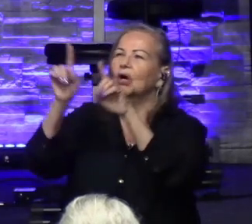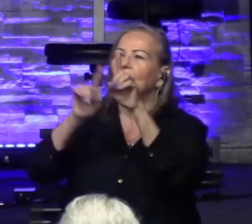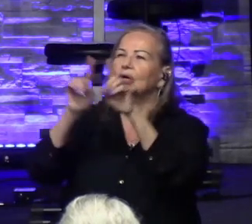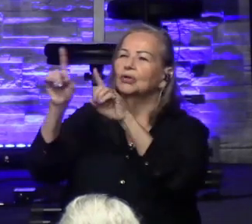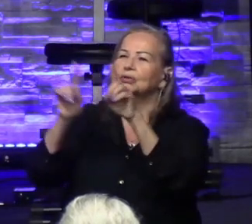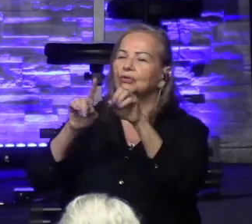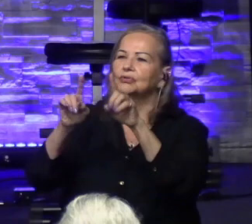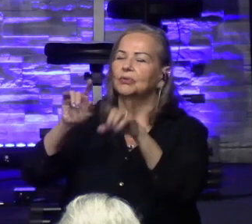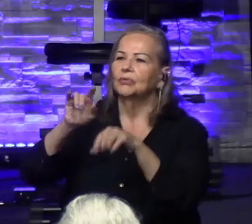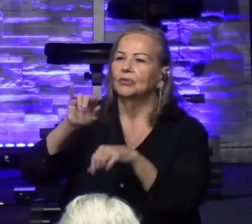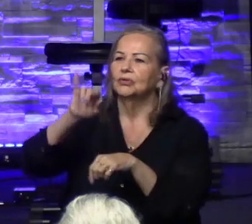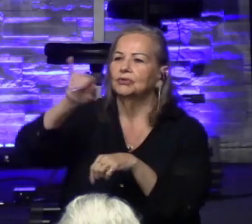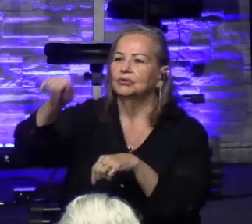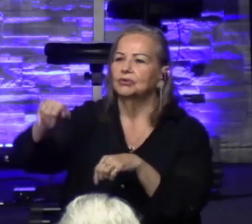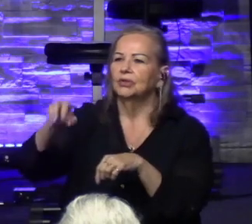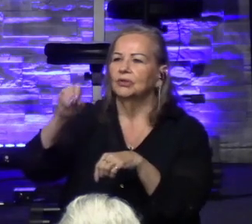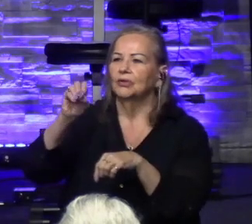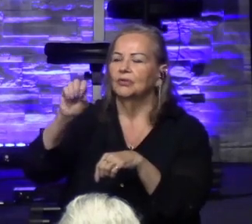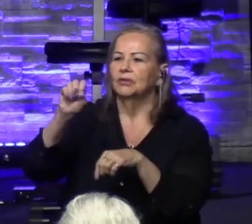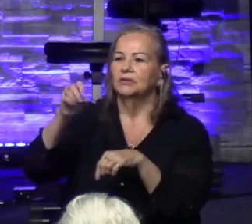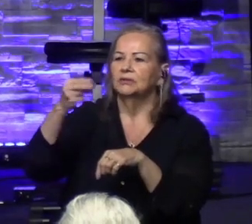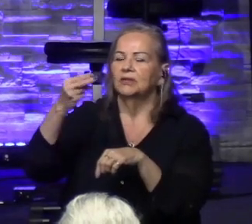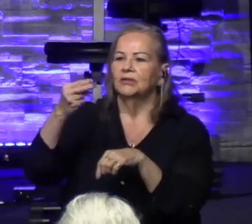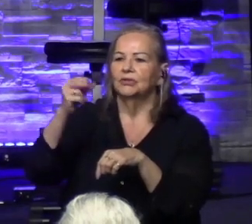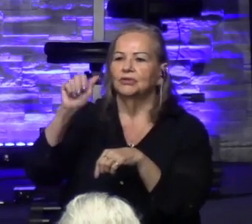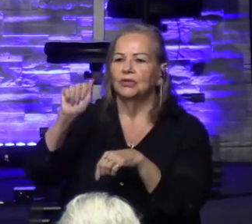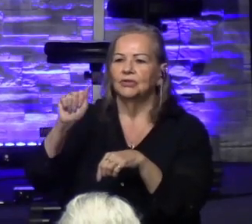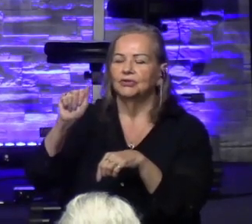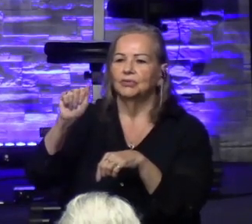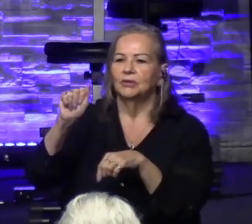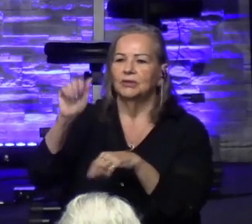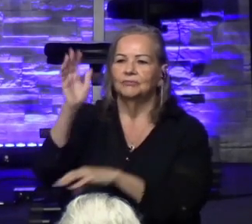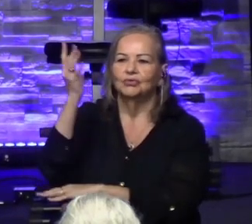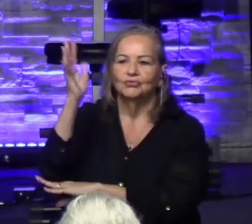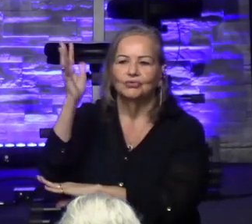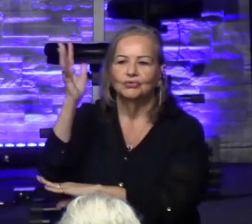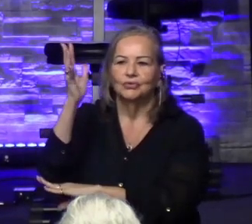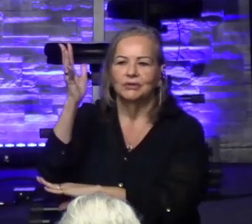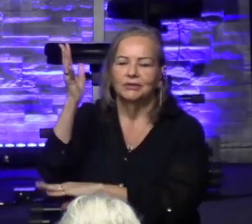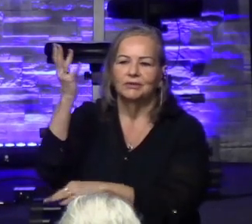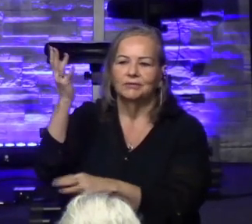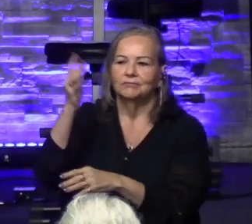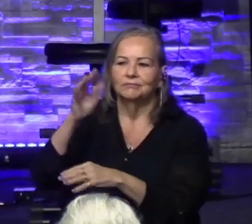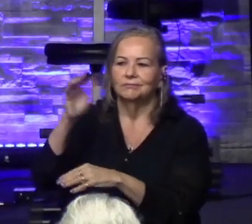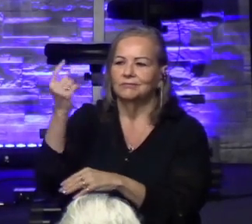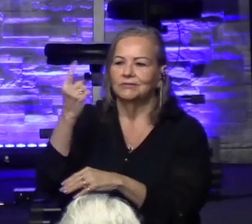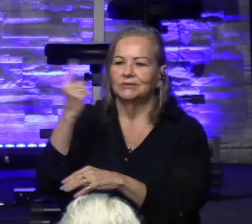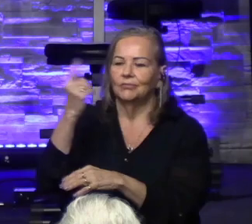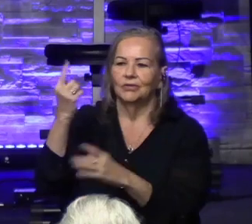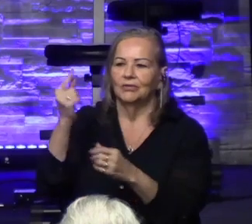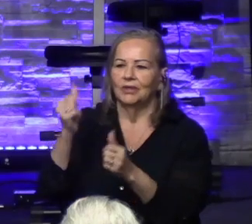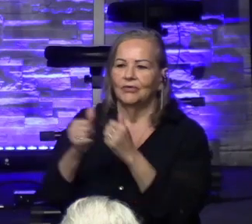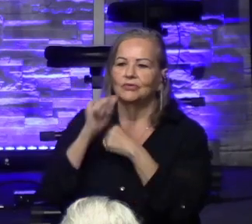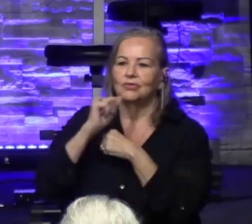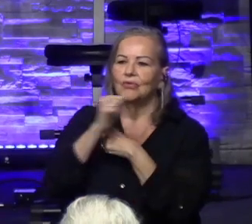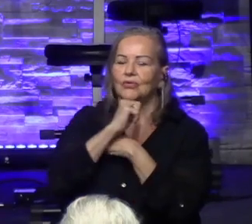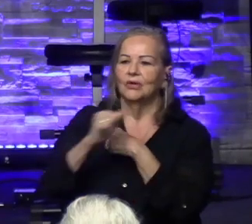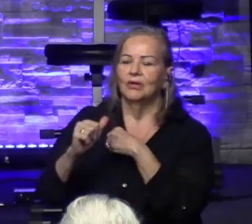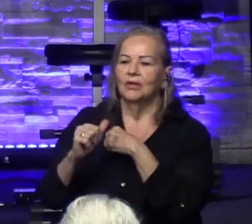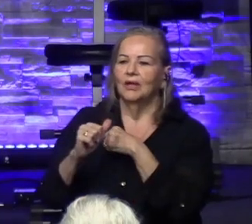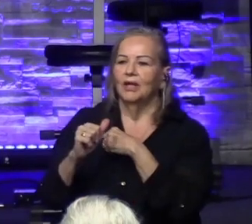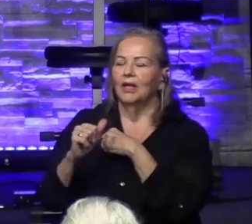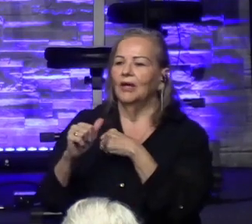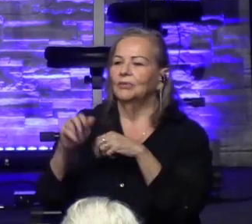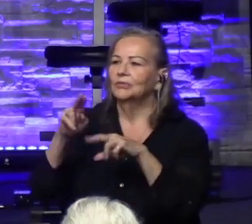Joshua Tree, California, in the middle of nowhere. And the stars that just radiated at night, it was just breathtaking and beautiful.